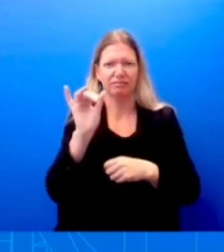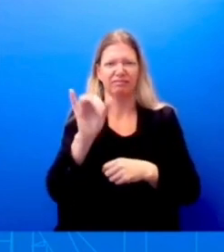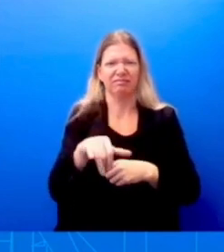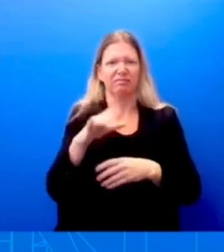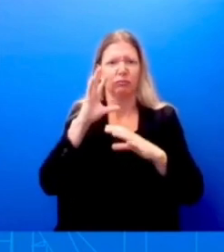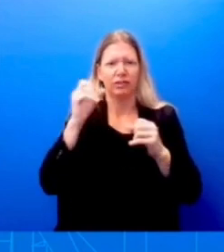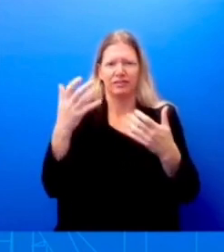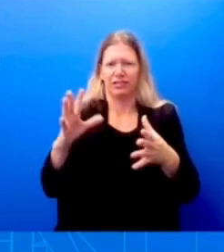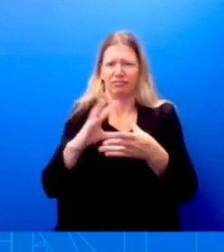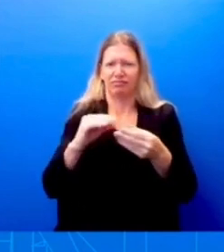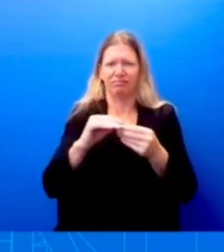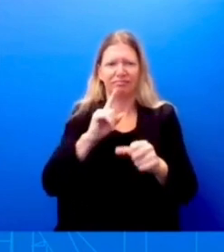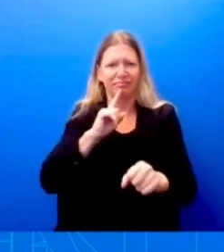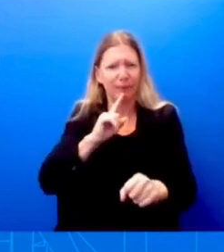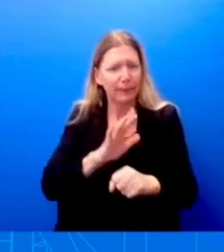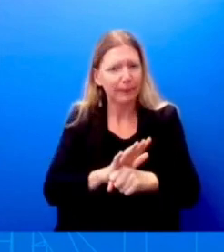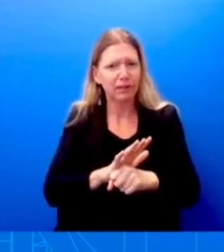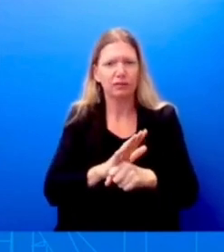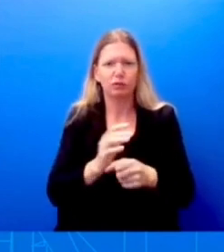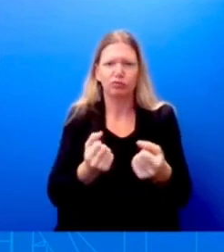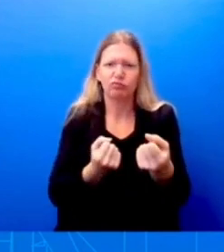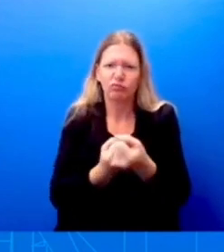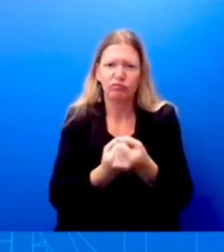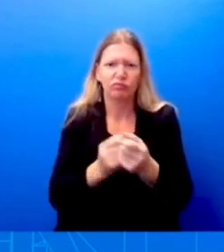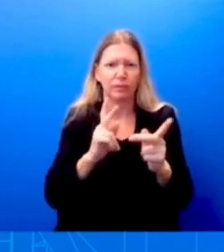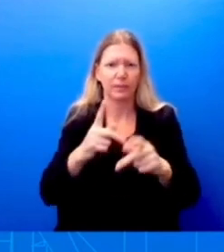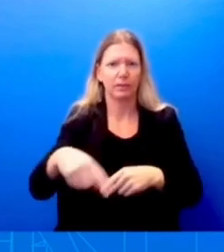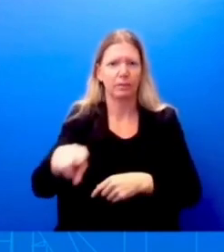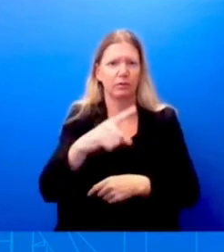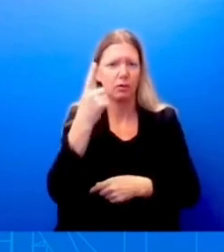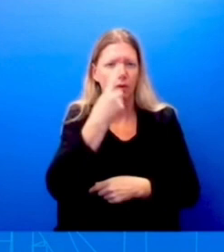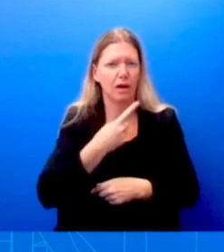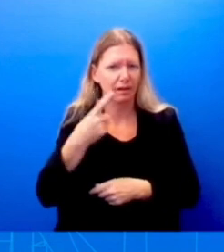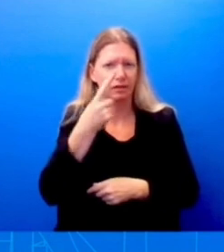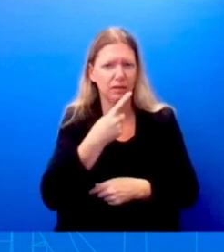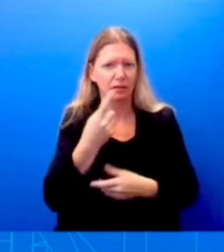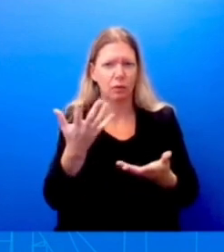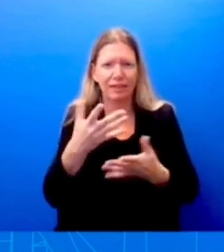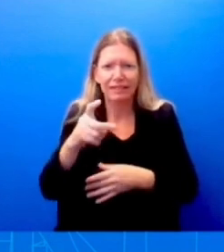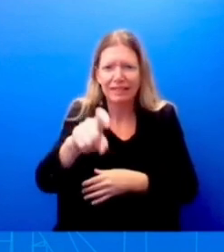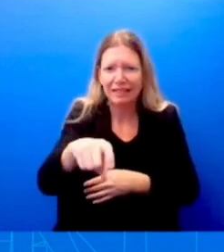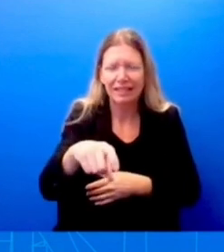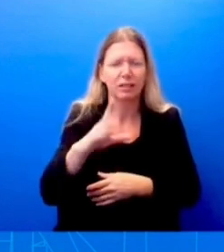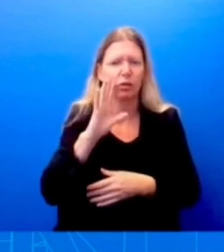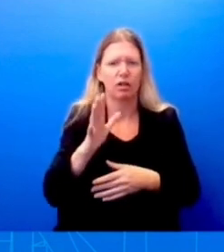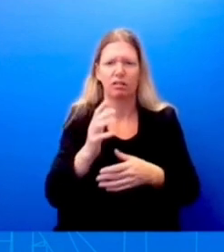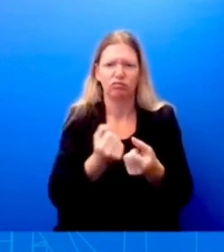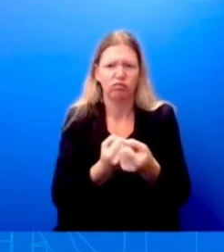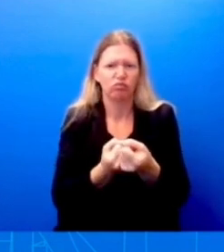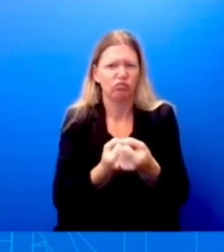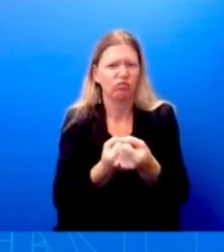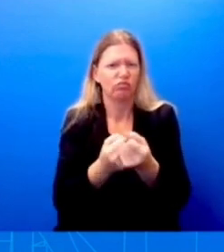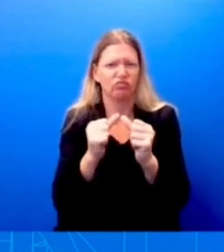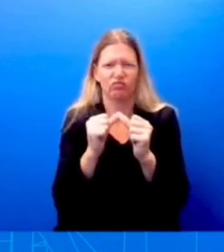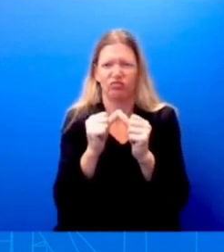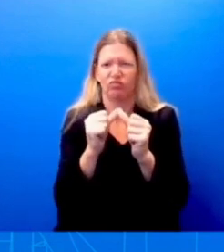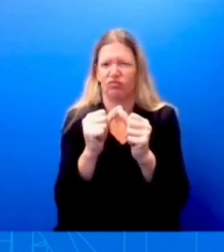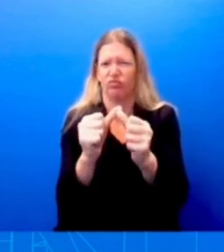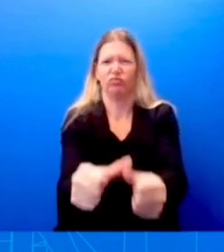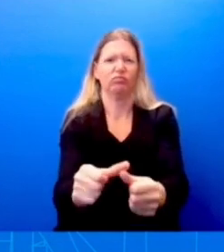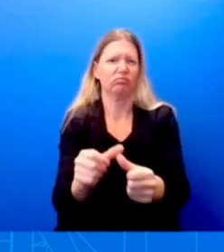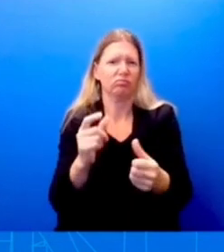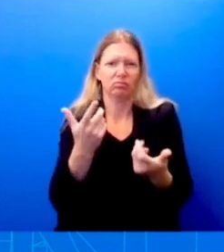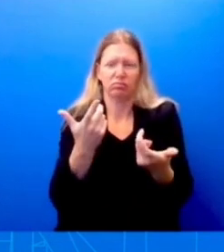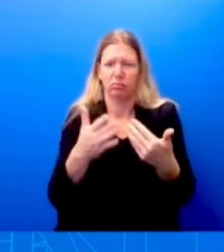Hawaii, what they need. And we will be with them as long as it takes for them to rebuild. The President has been very clear about that. The First